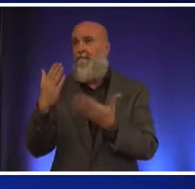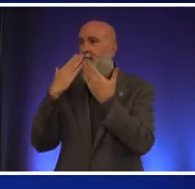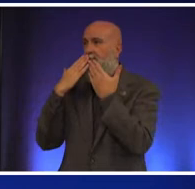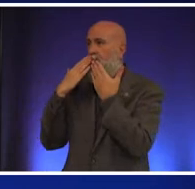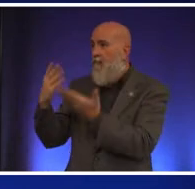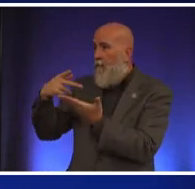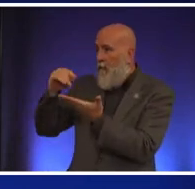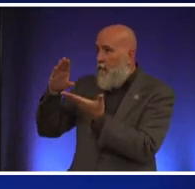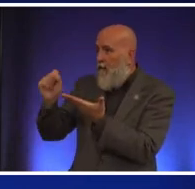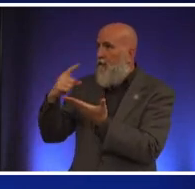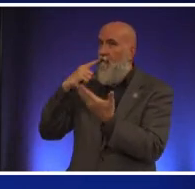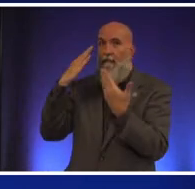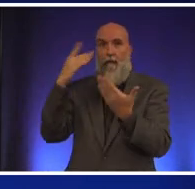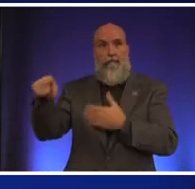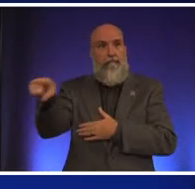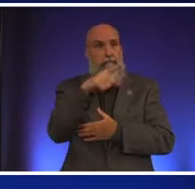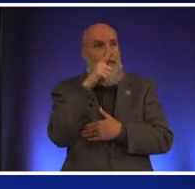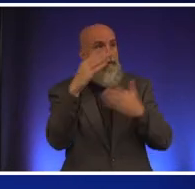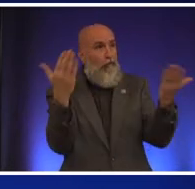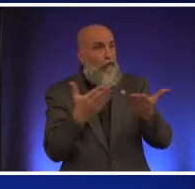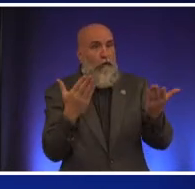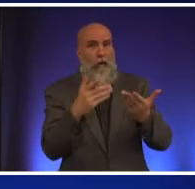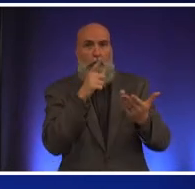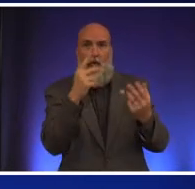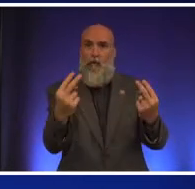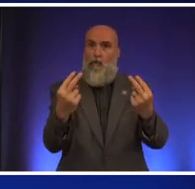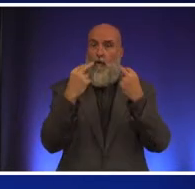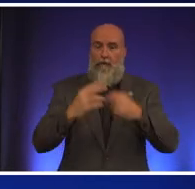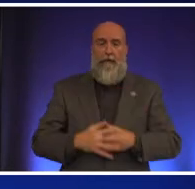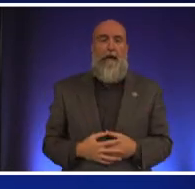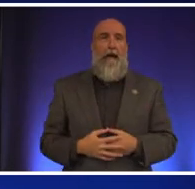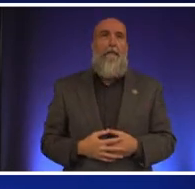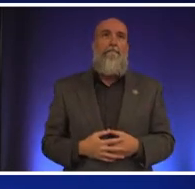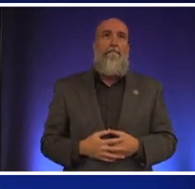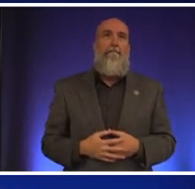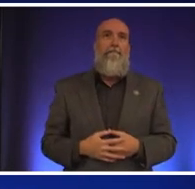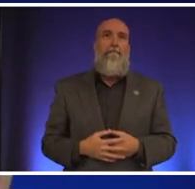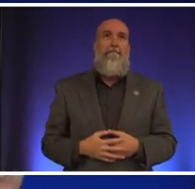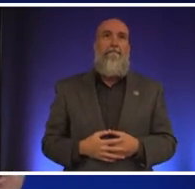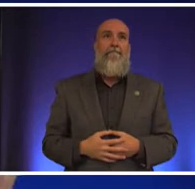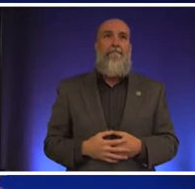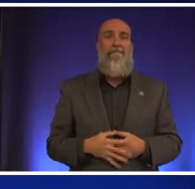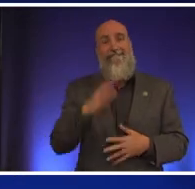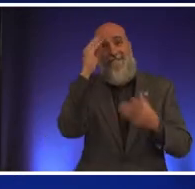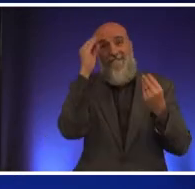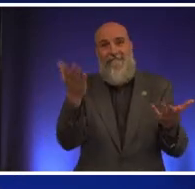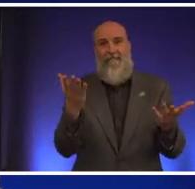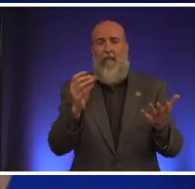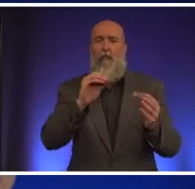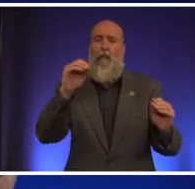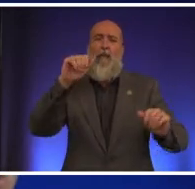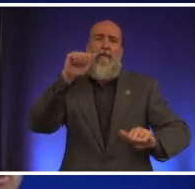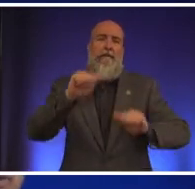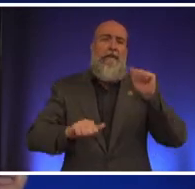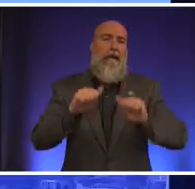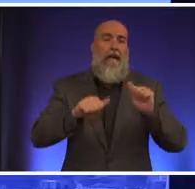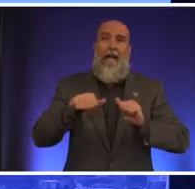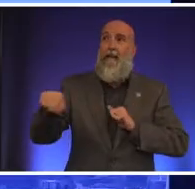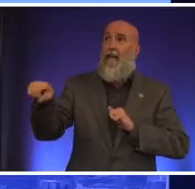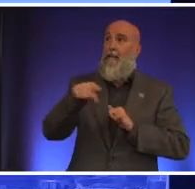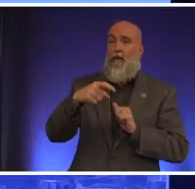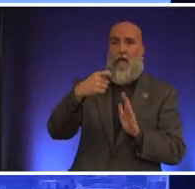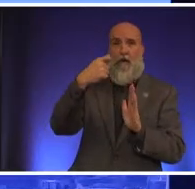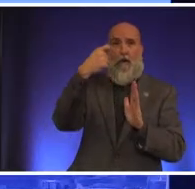doing this thanks for all the people that are here and all the people that are watching look there's no question that we are in a cost of